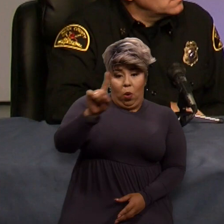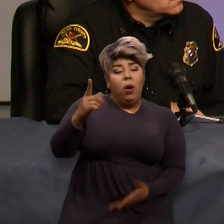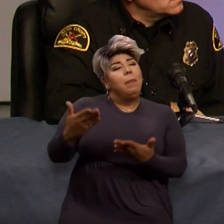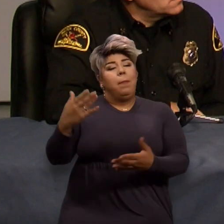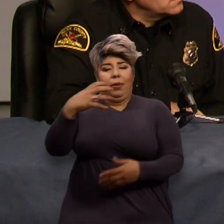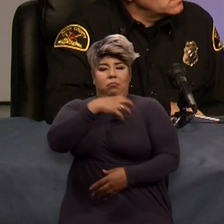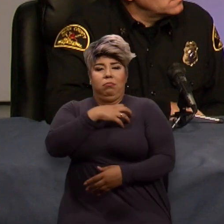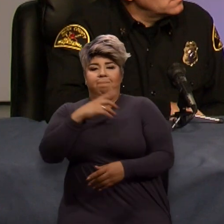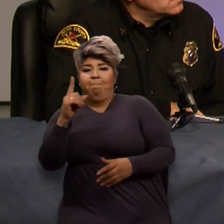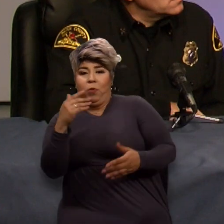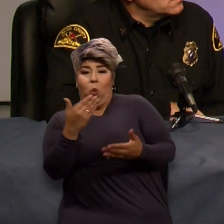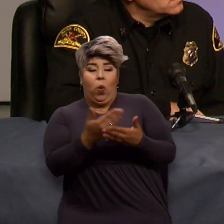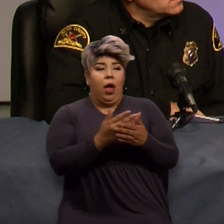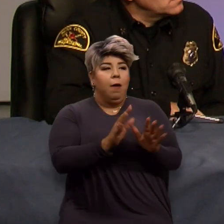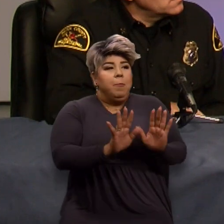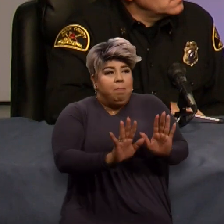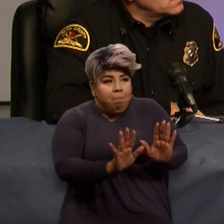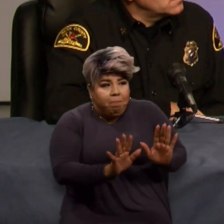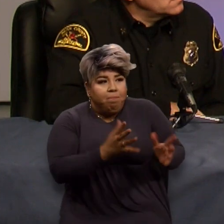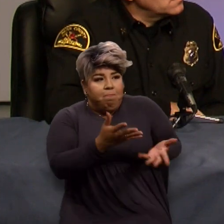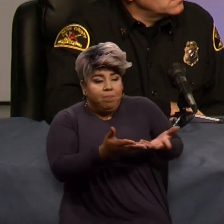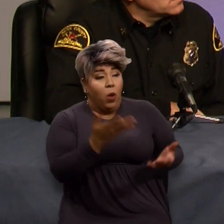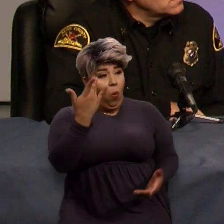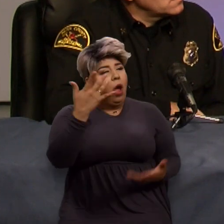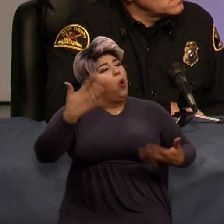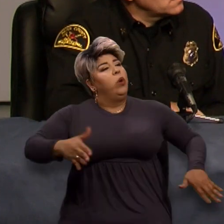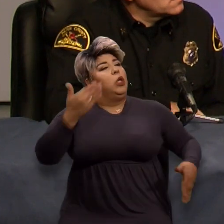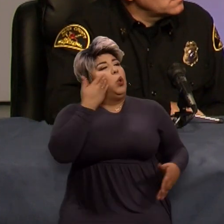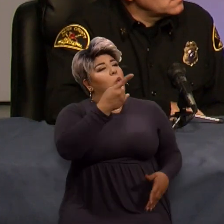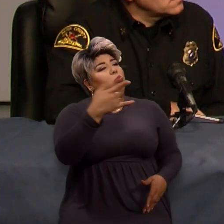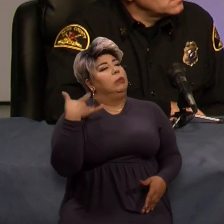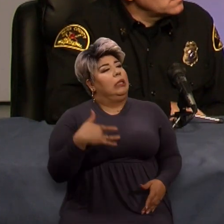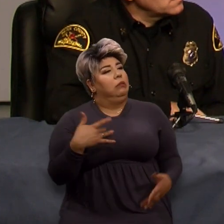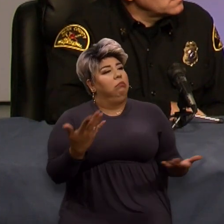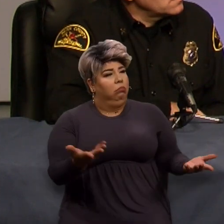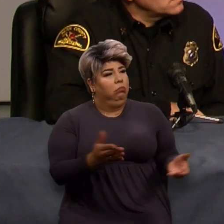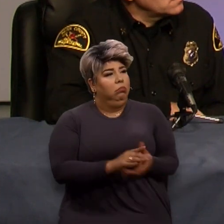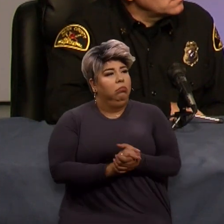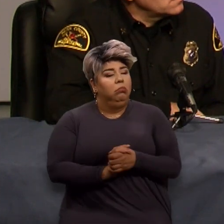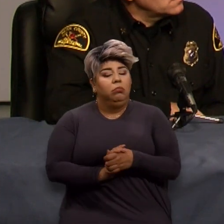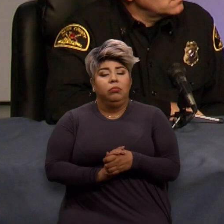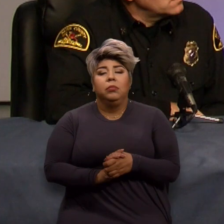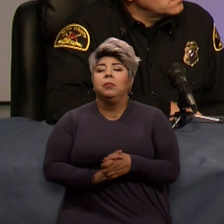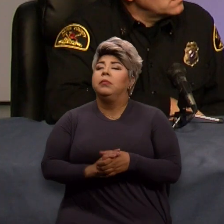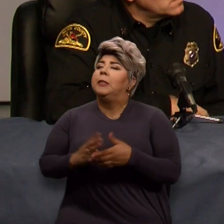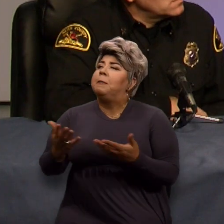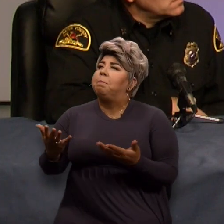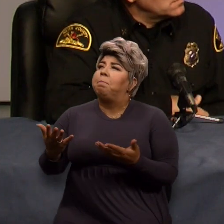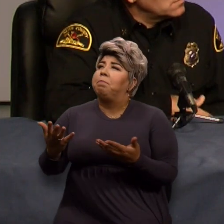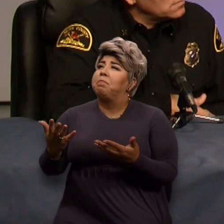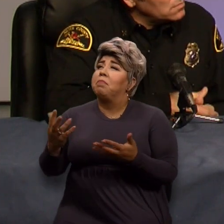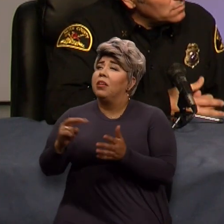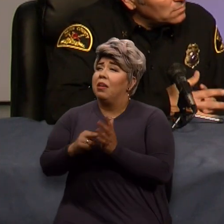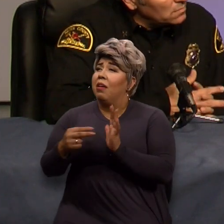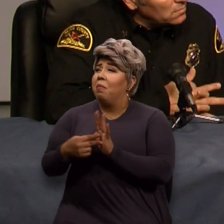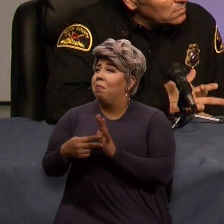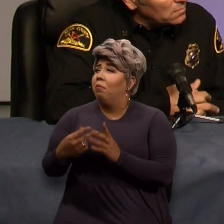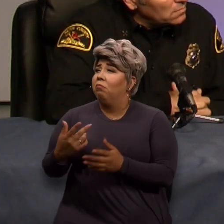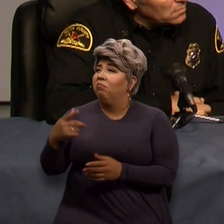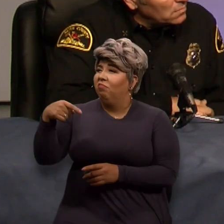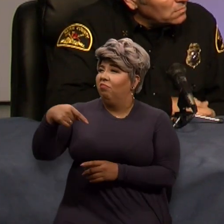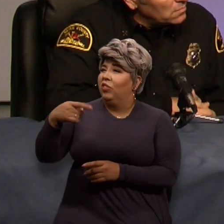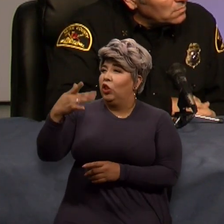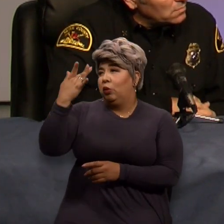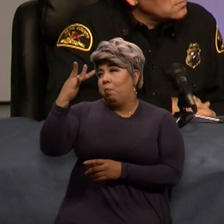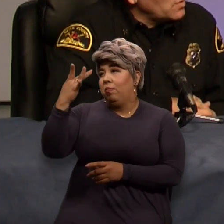may respond and react differently to ensure your safety. Is this this is not just for people, though, that may have